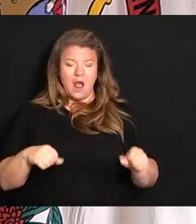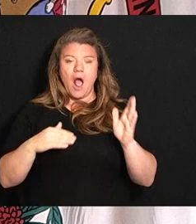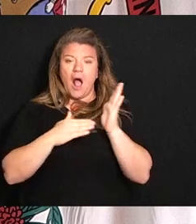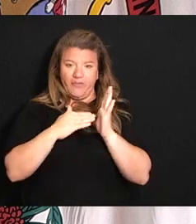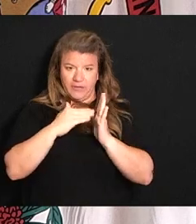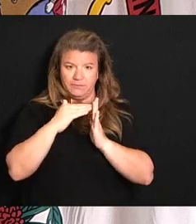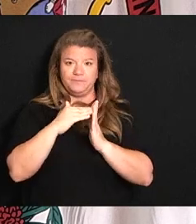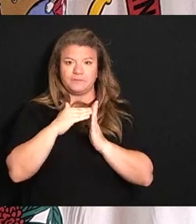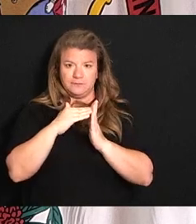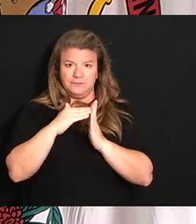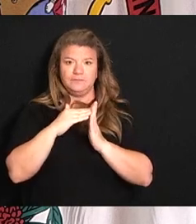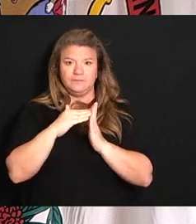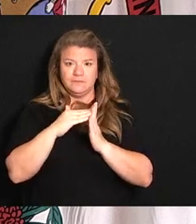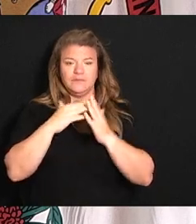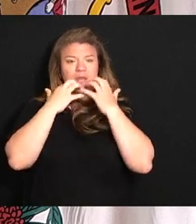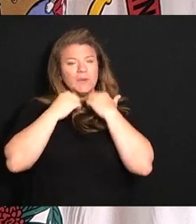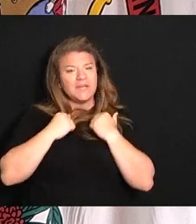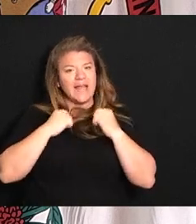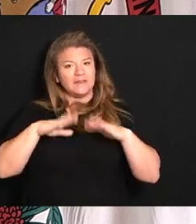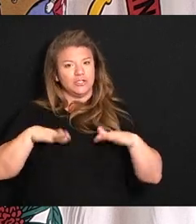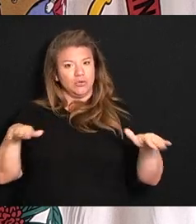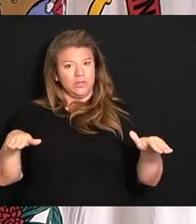time to protect our children.